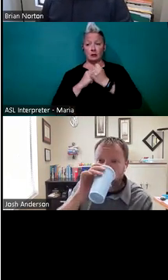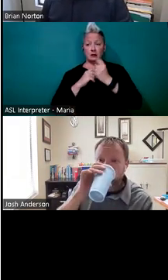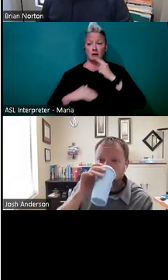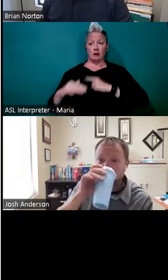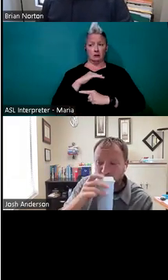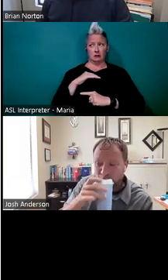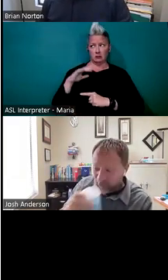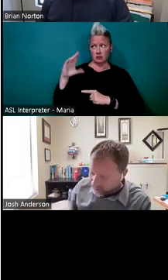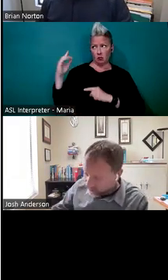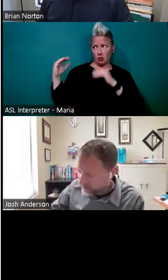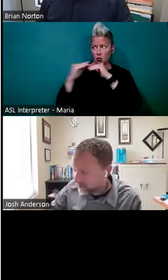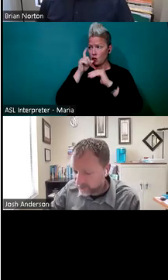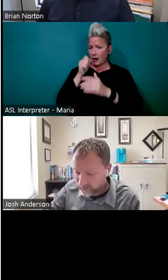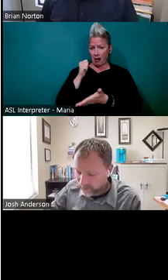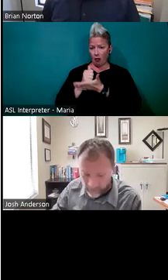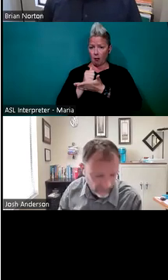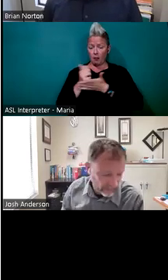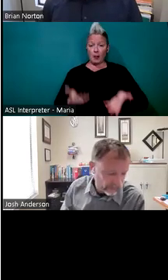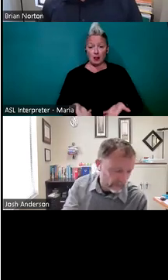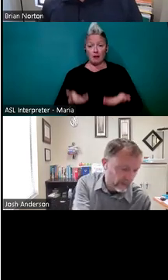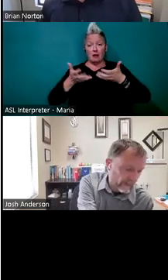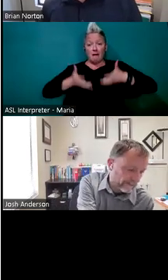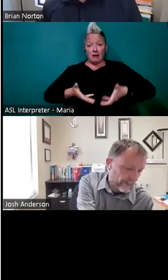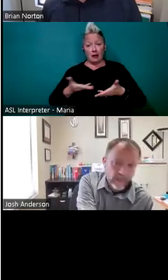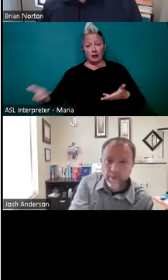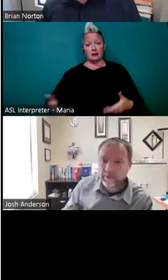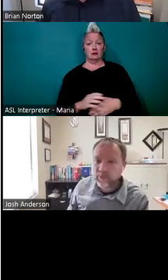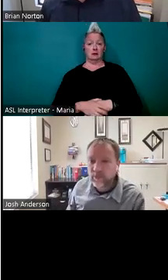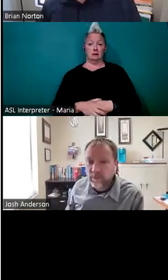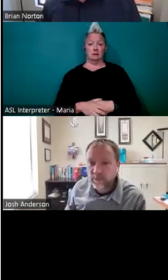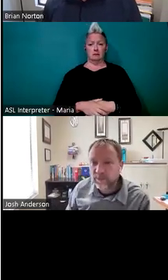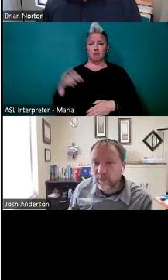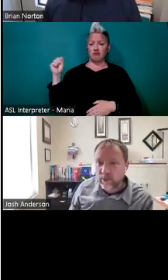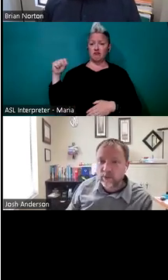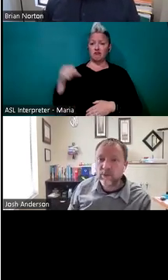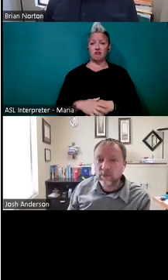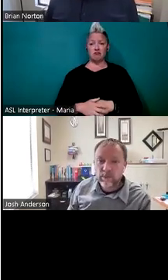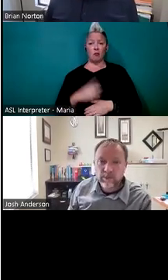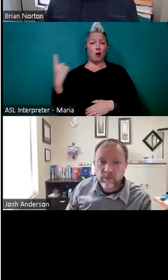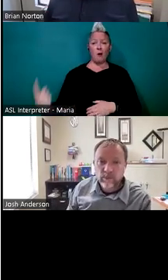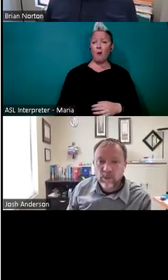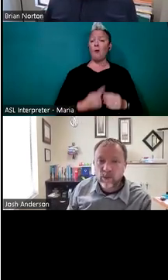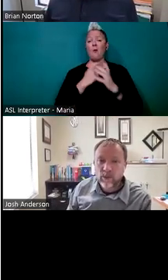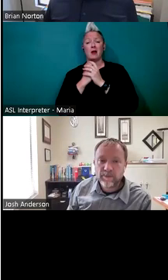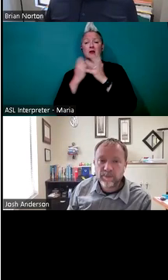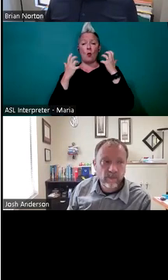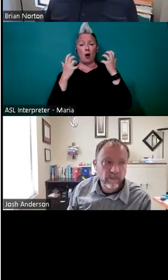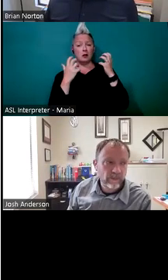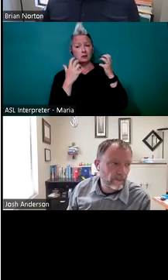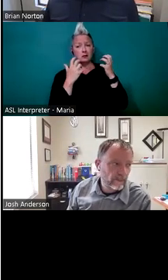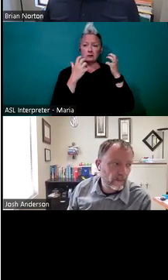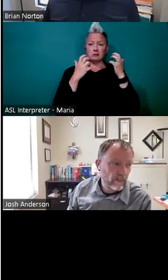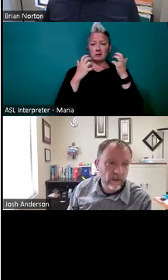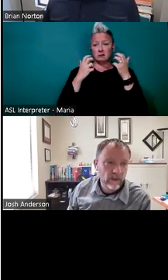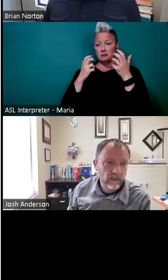is there a coworker that can help with lifting heavier items? Absolutely. We're always looking for ways to be able to kind of, again,